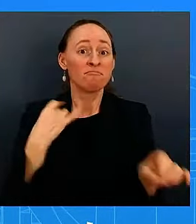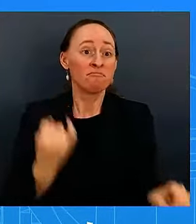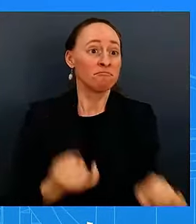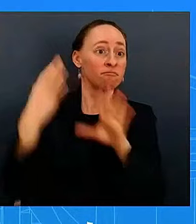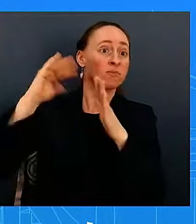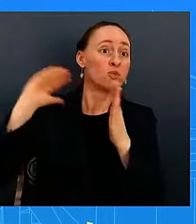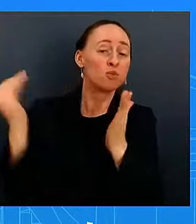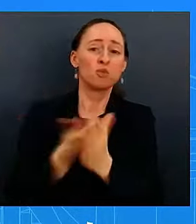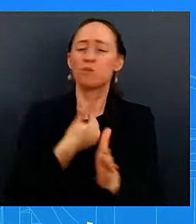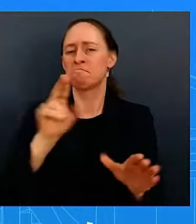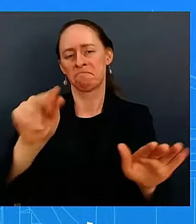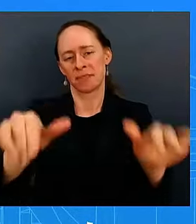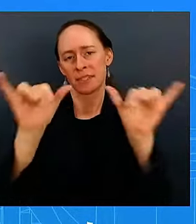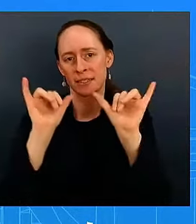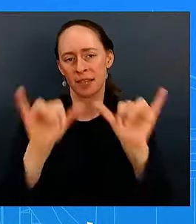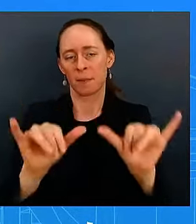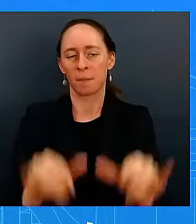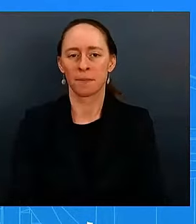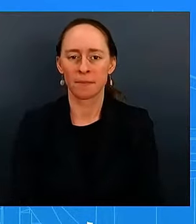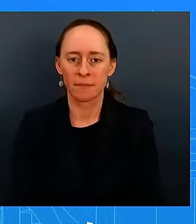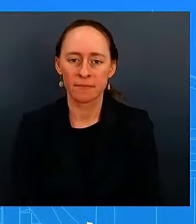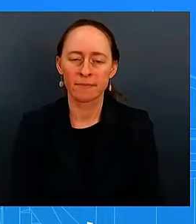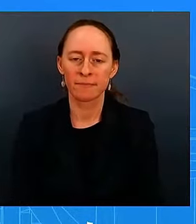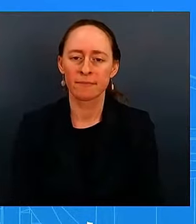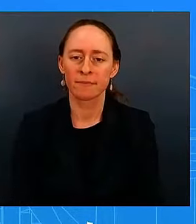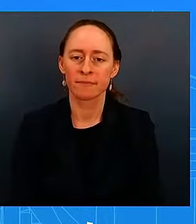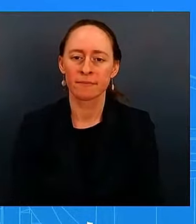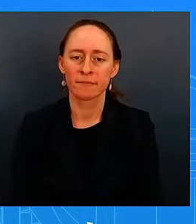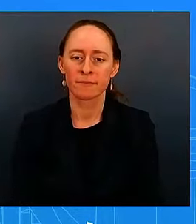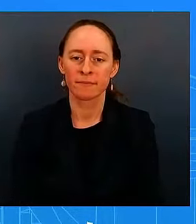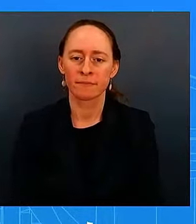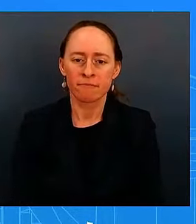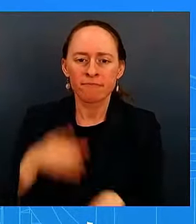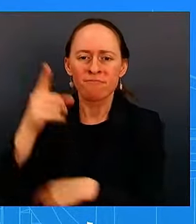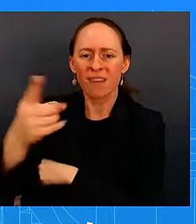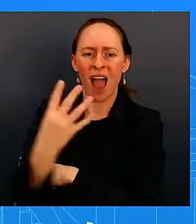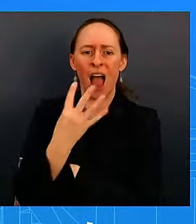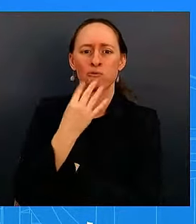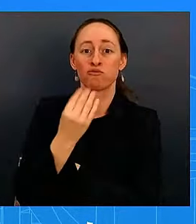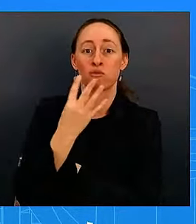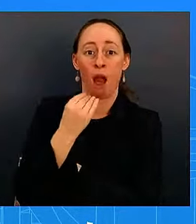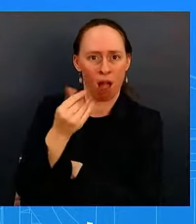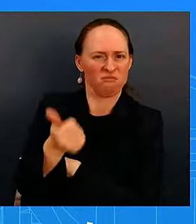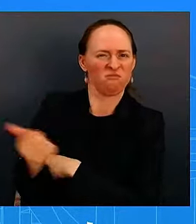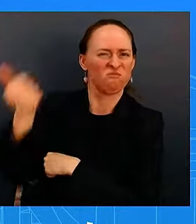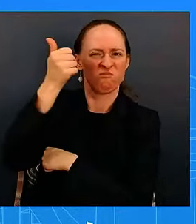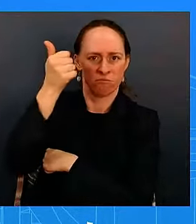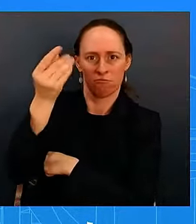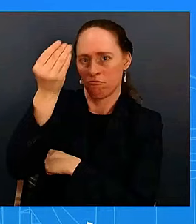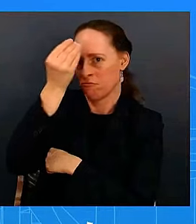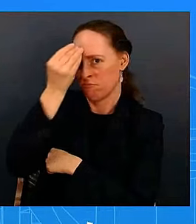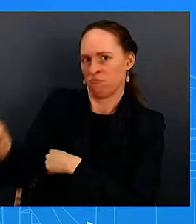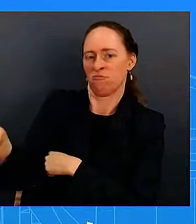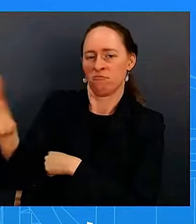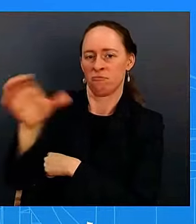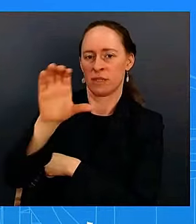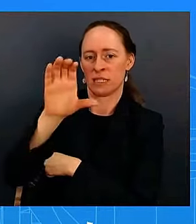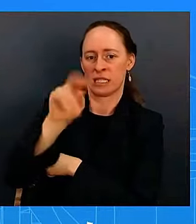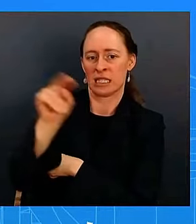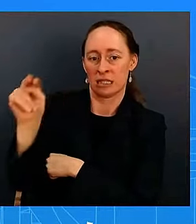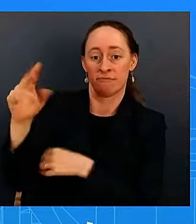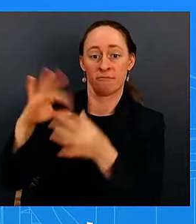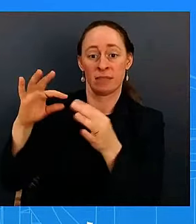official told cnn that a senior advisor to prime minister netanyahu had presented to the biden administration a new ceasefire